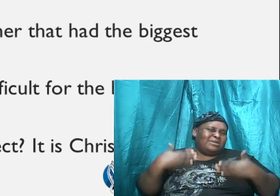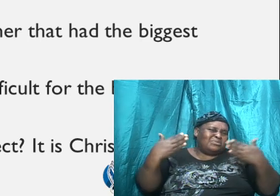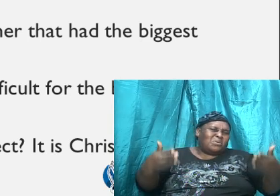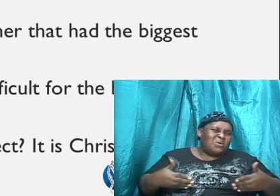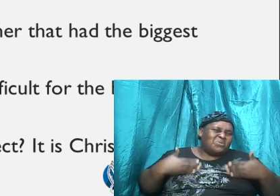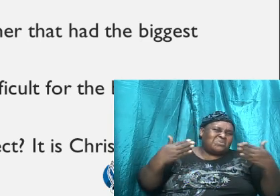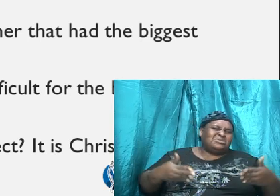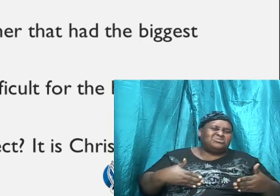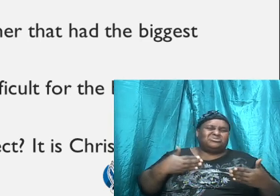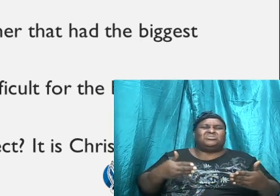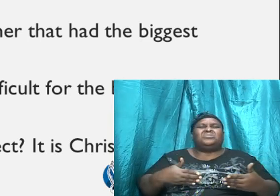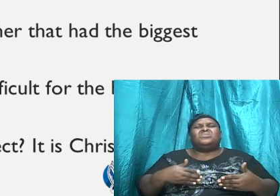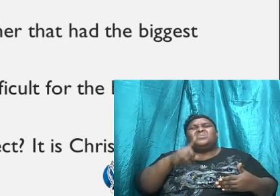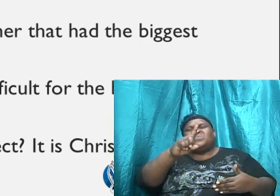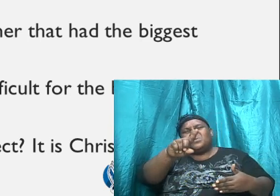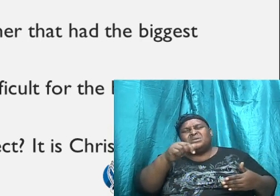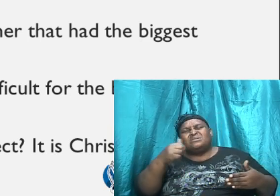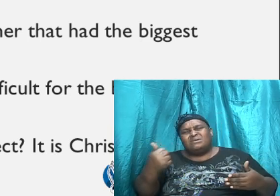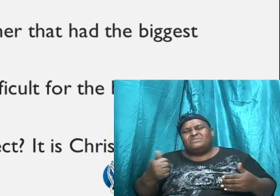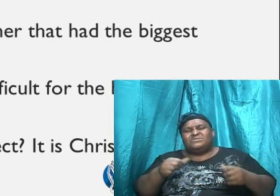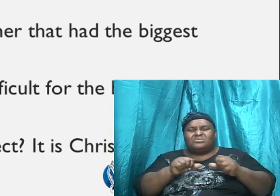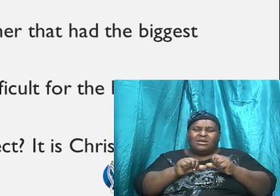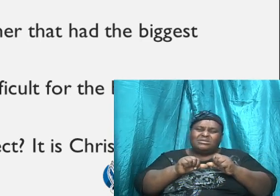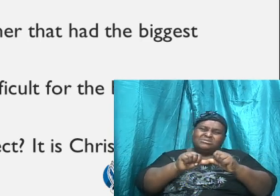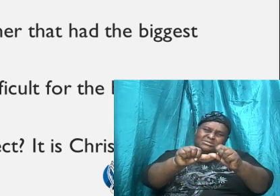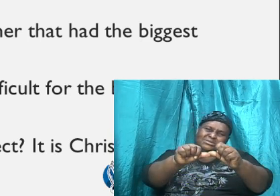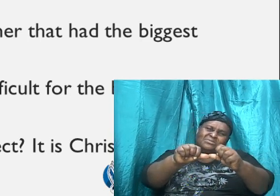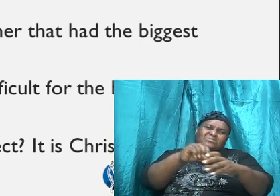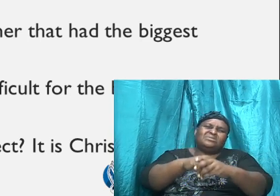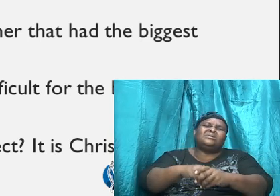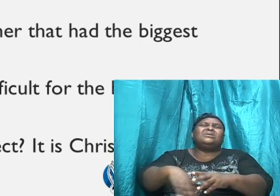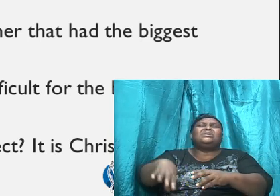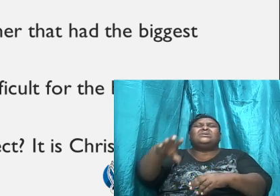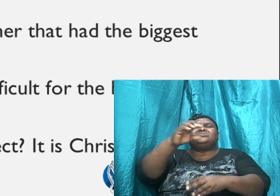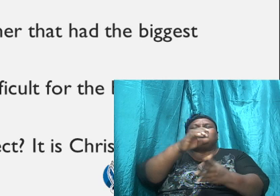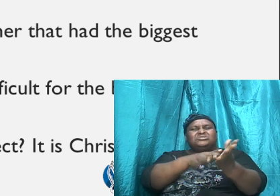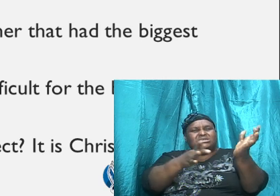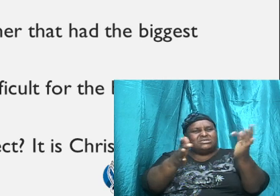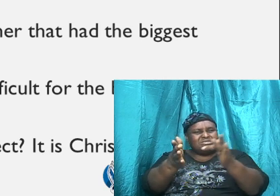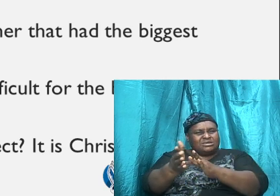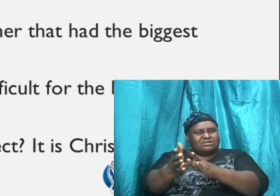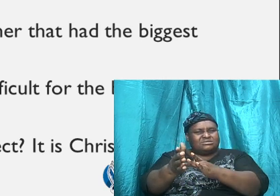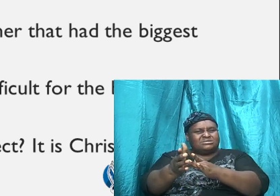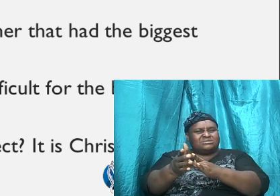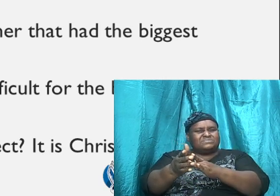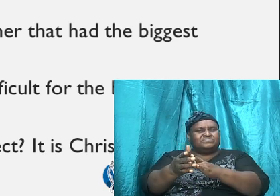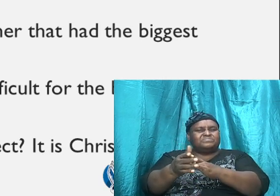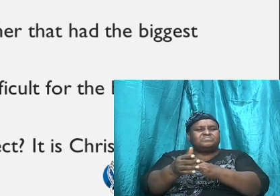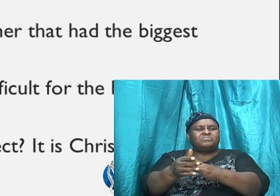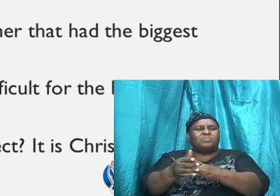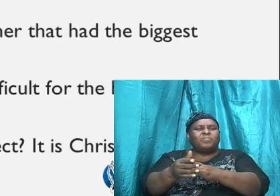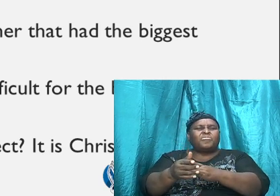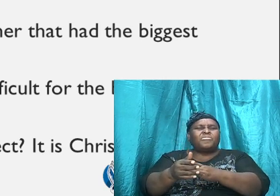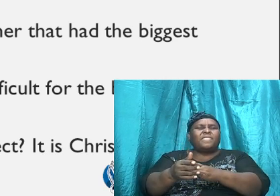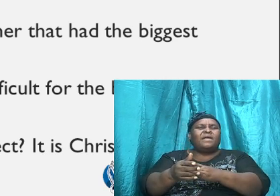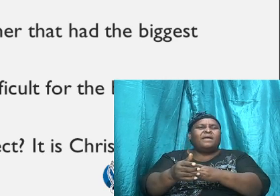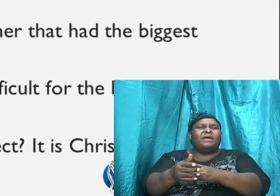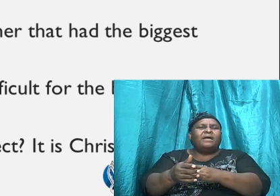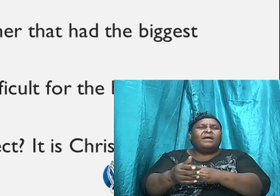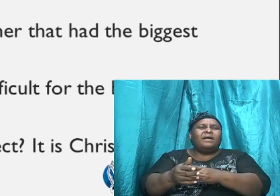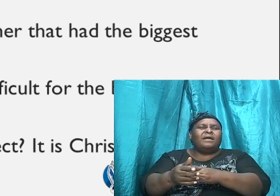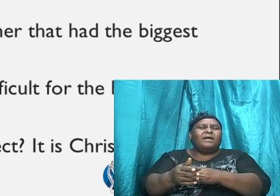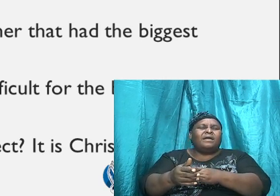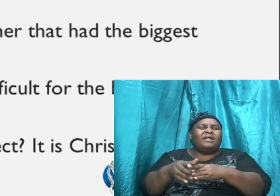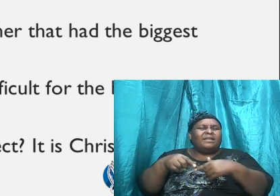one another to continue in the faith, let us help them, let us pick them up